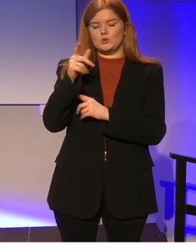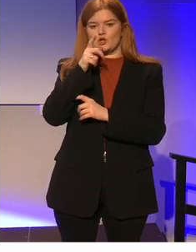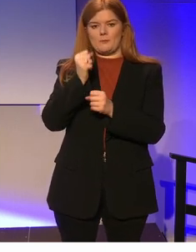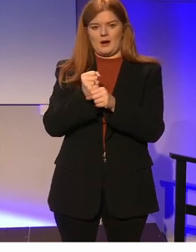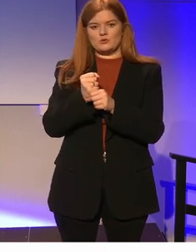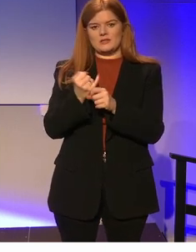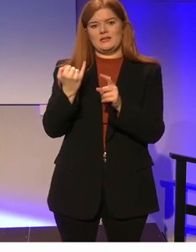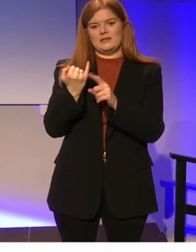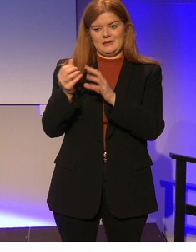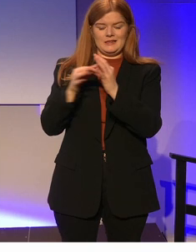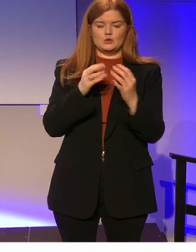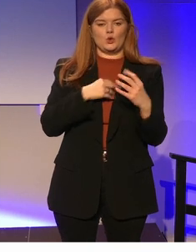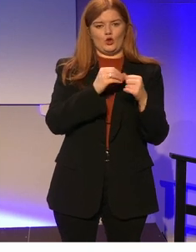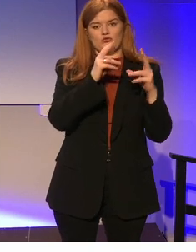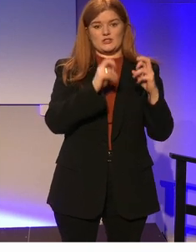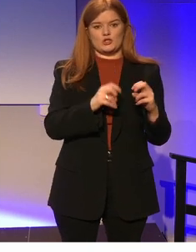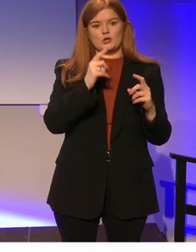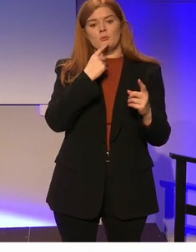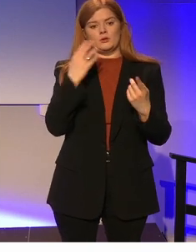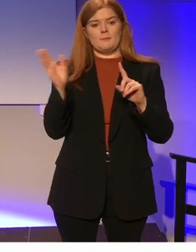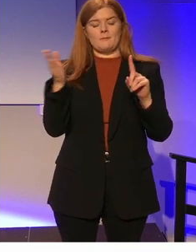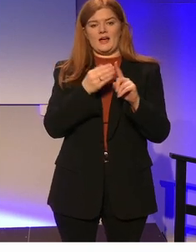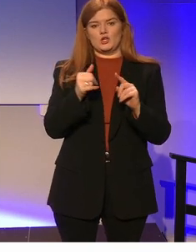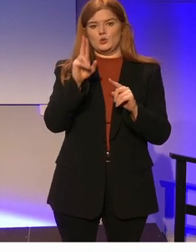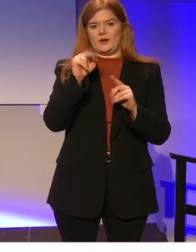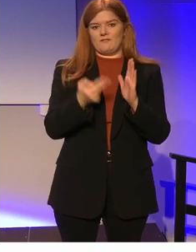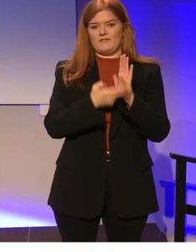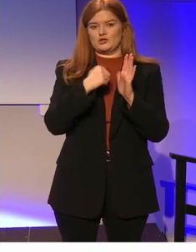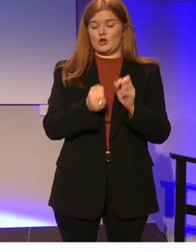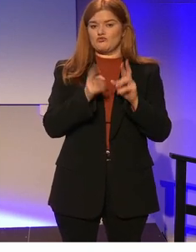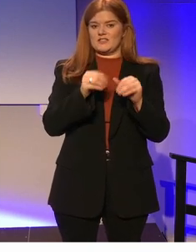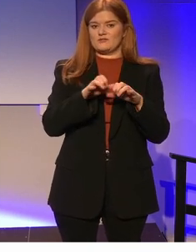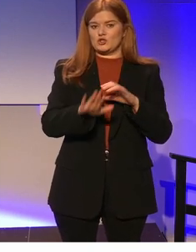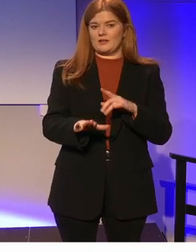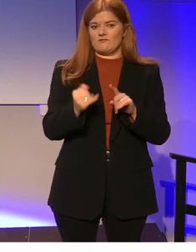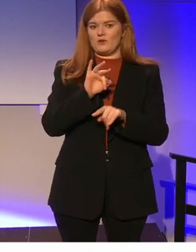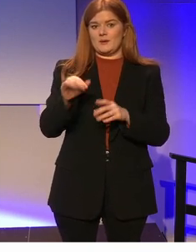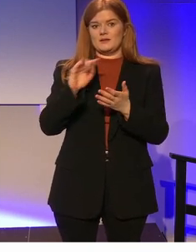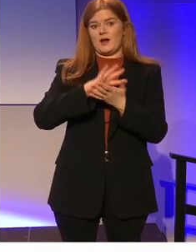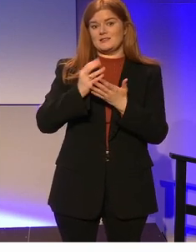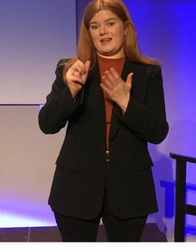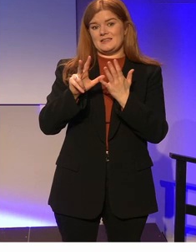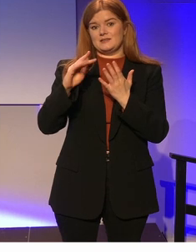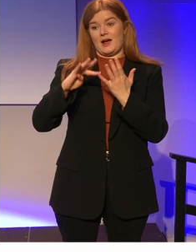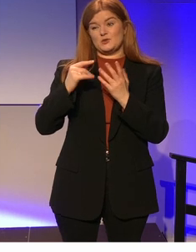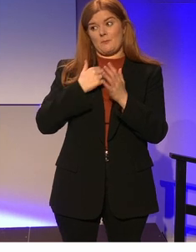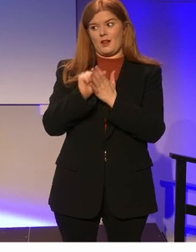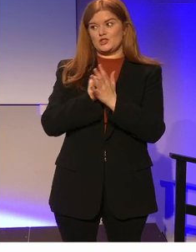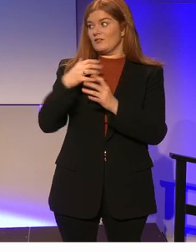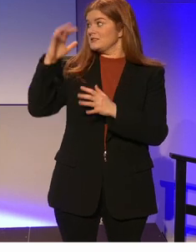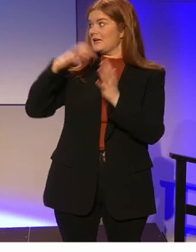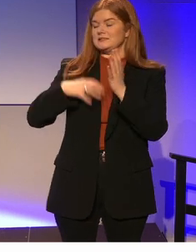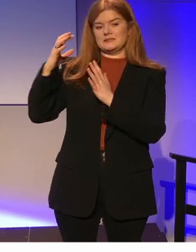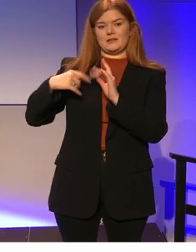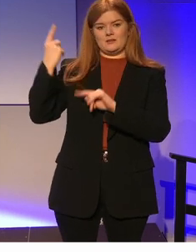context of the other research. But back to the UN Convention on the rights of the child in 1989 and apologies for all of the texts on those